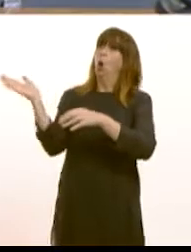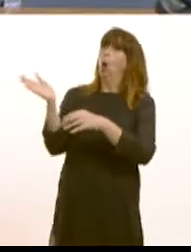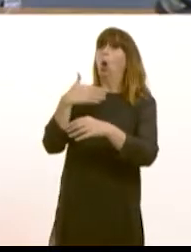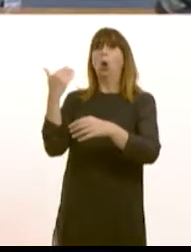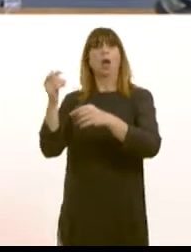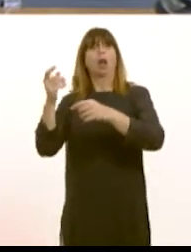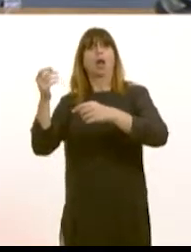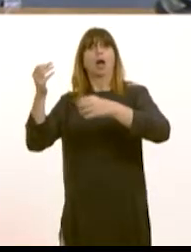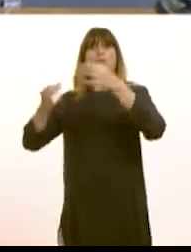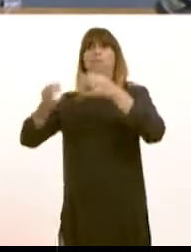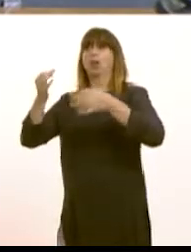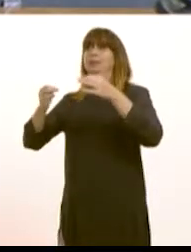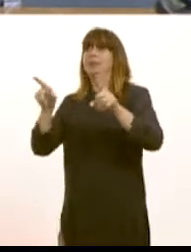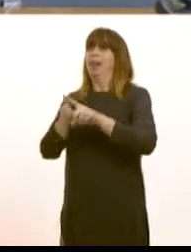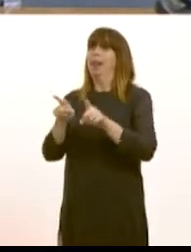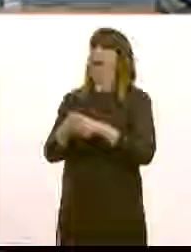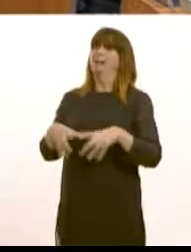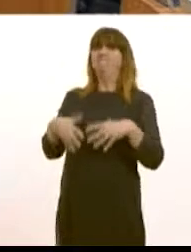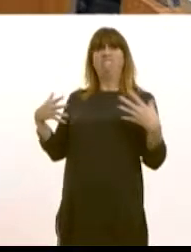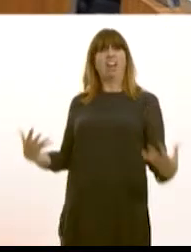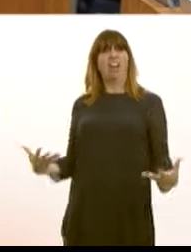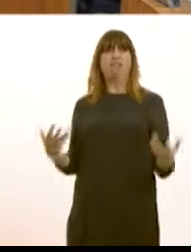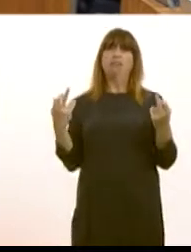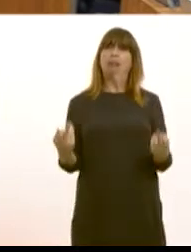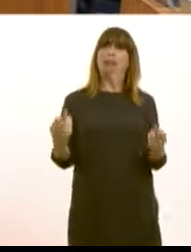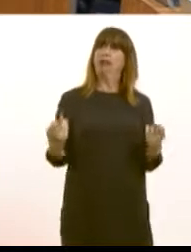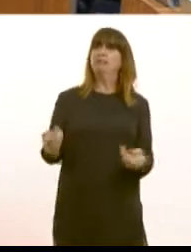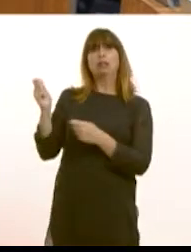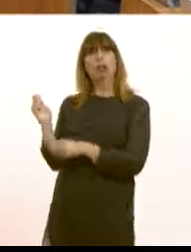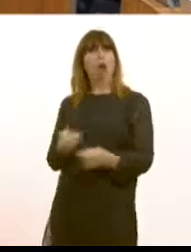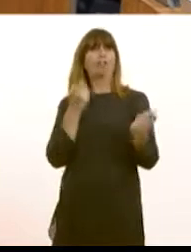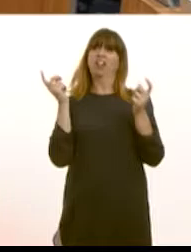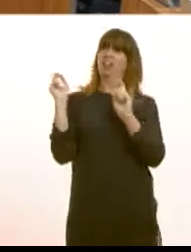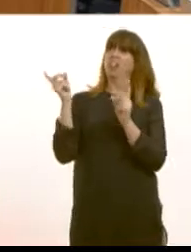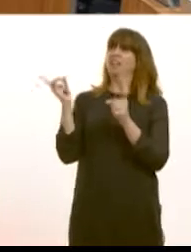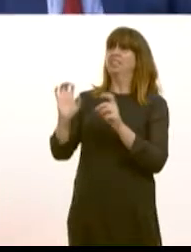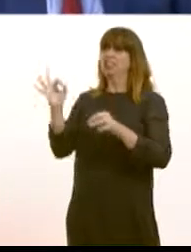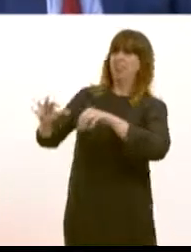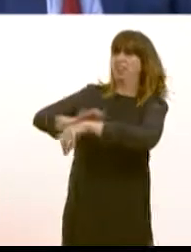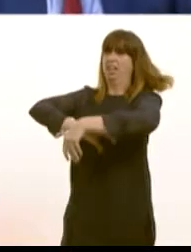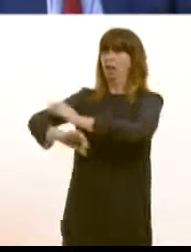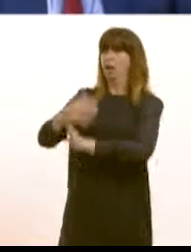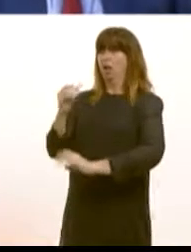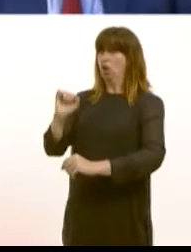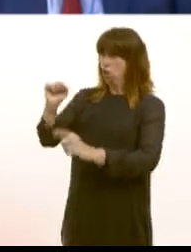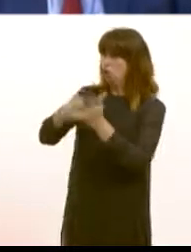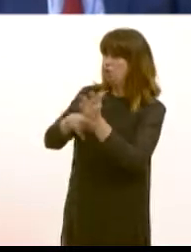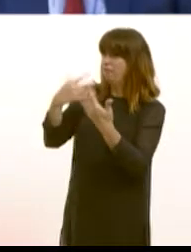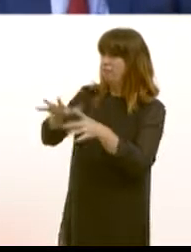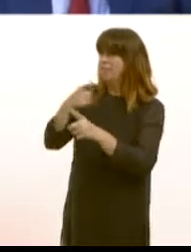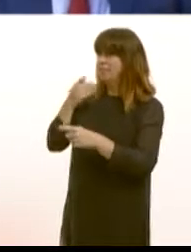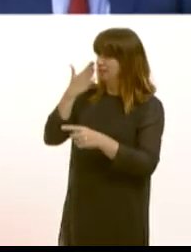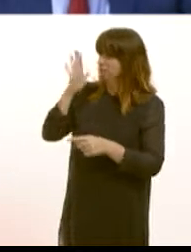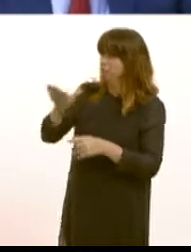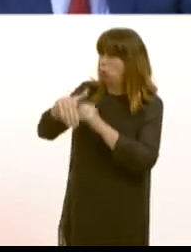could you? That's what one of his senior Brexiteers actually said. I wonder if he's actually read my speech because I made it very, very clear that there were